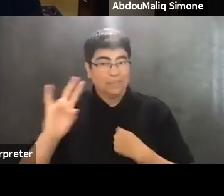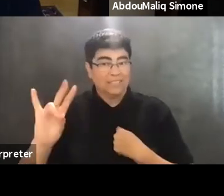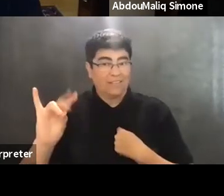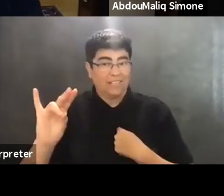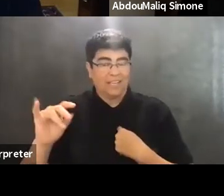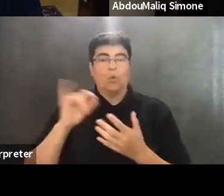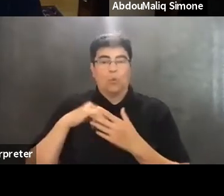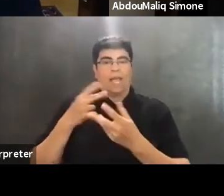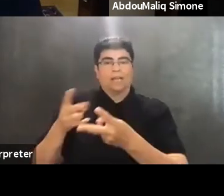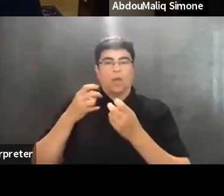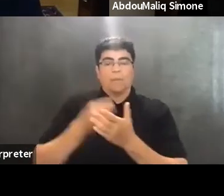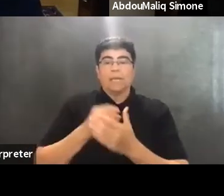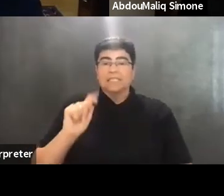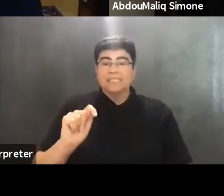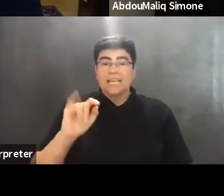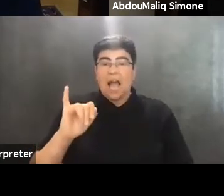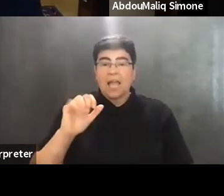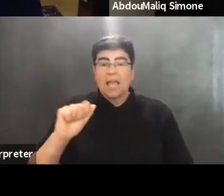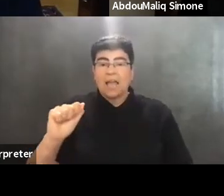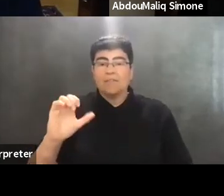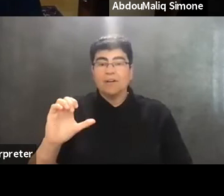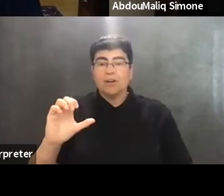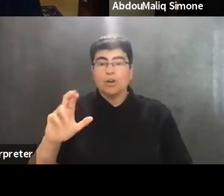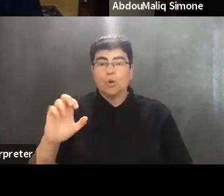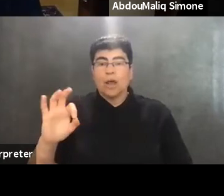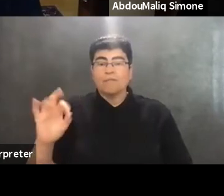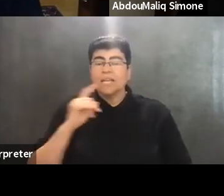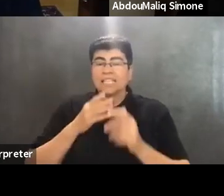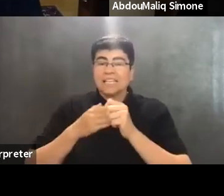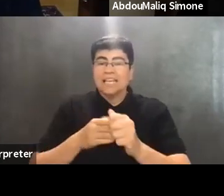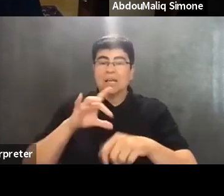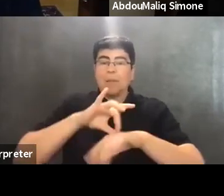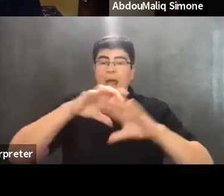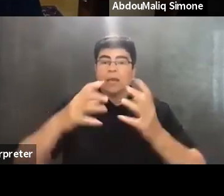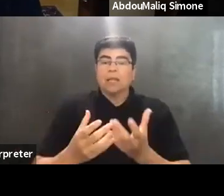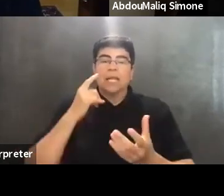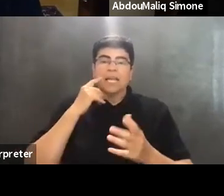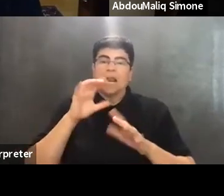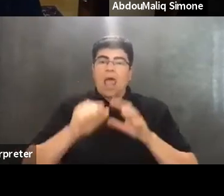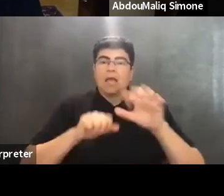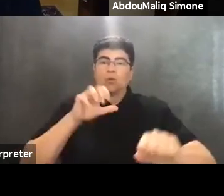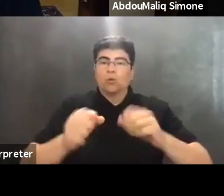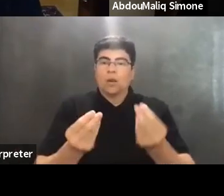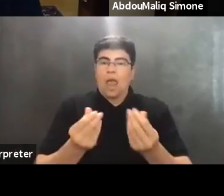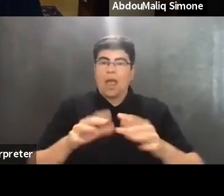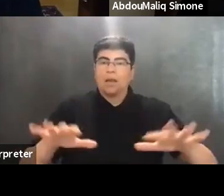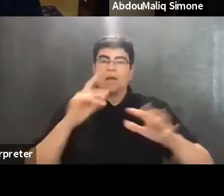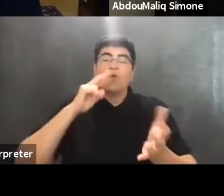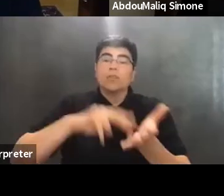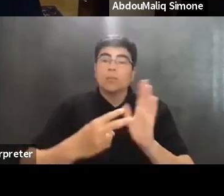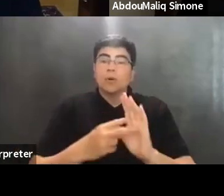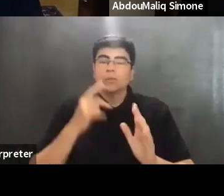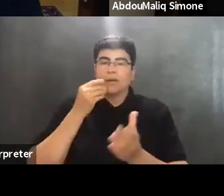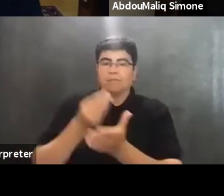draw that money out. TIAA-CREF is leading the planet in land grabbing for the purposes of funding